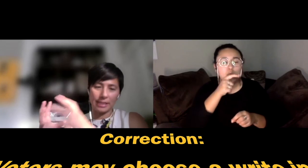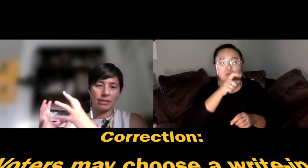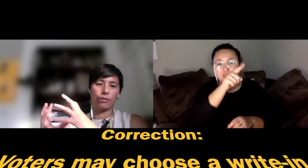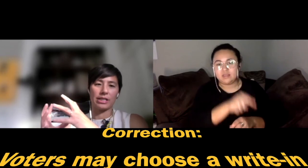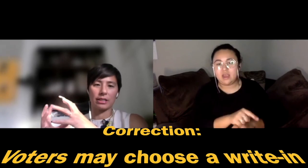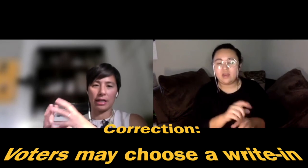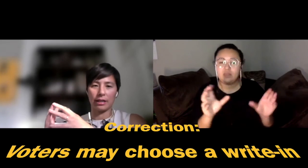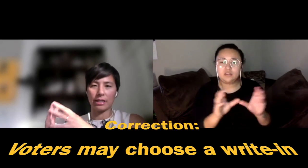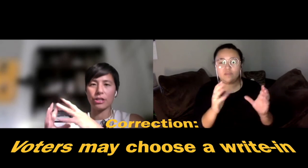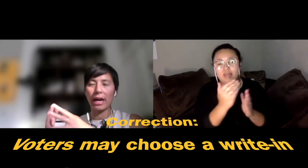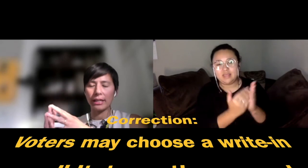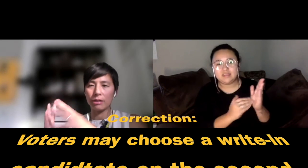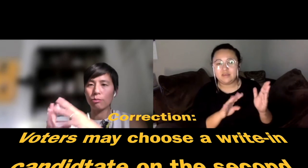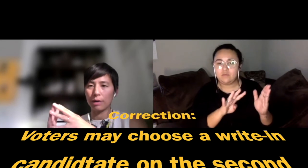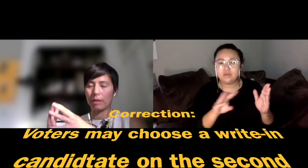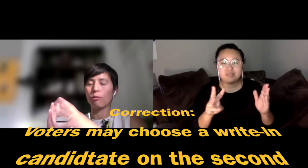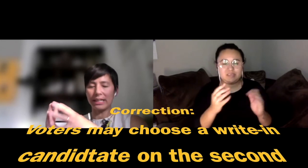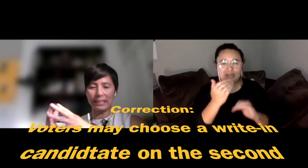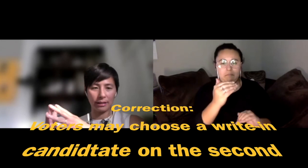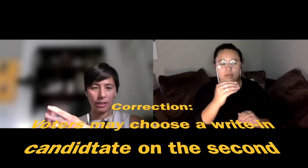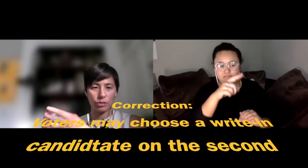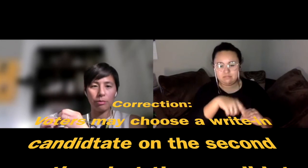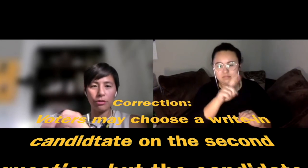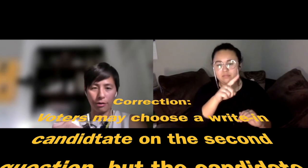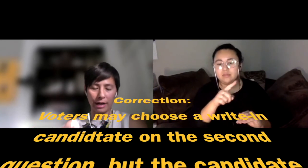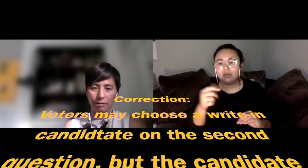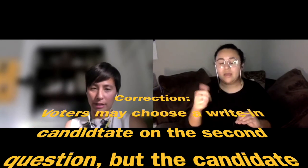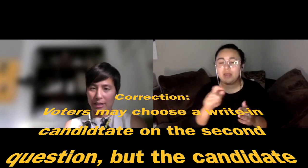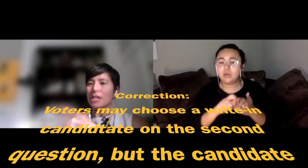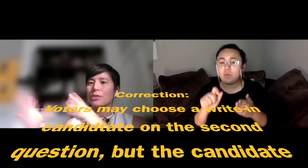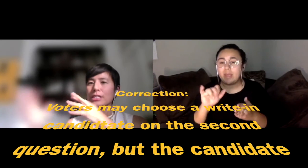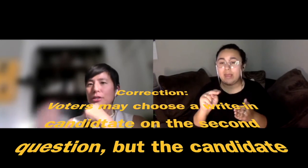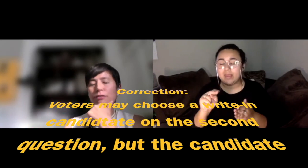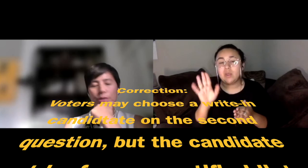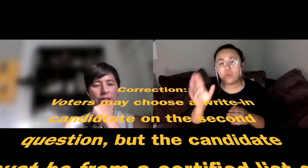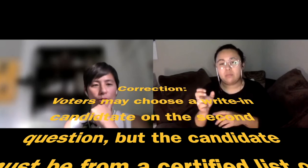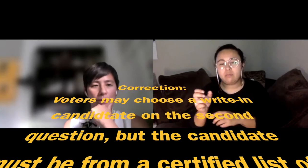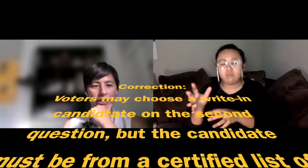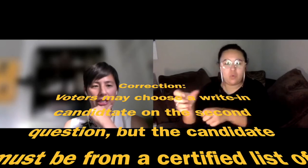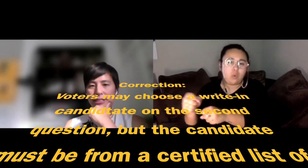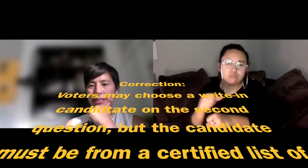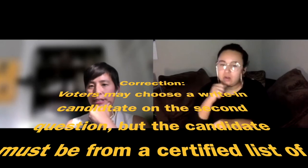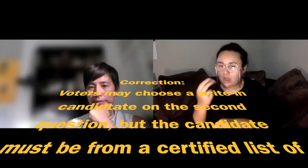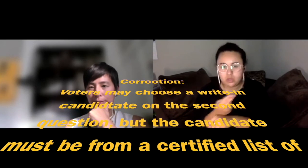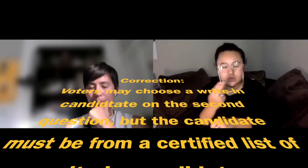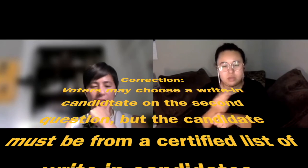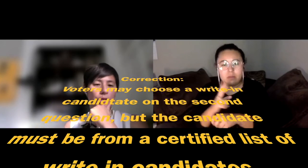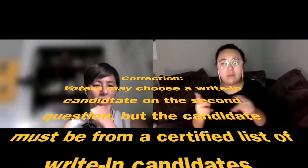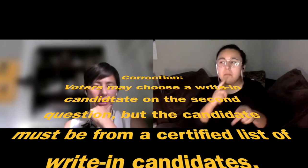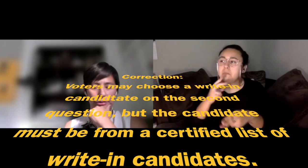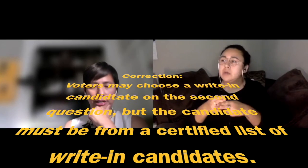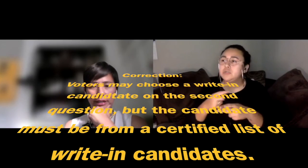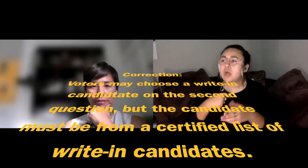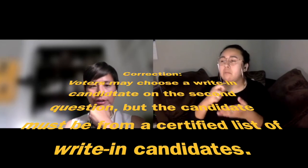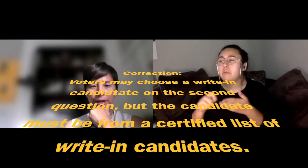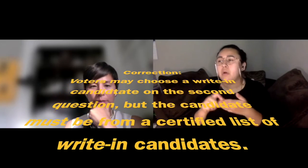list of 46 candidates. So any writing candidates will be thrown out. So I saw some folks that sort of mentioning this idea of potentially writing